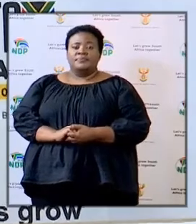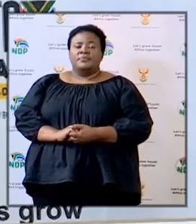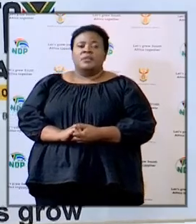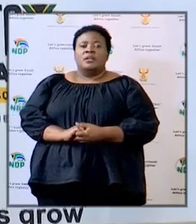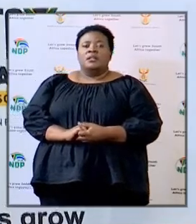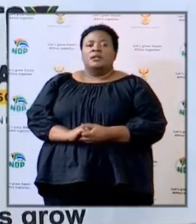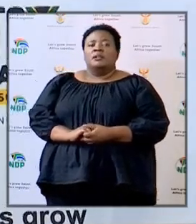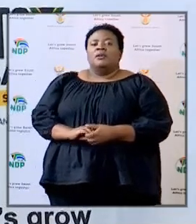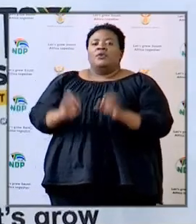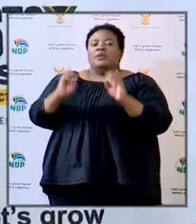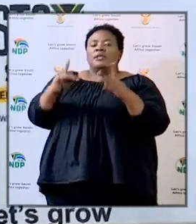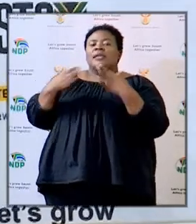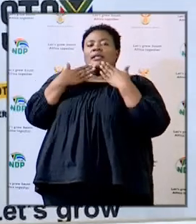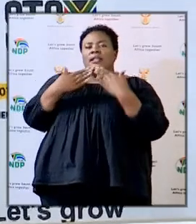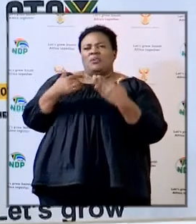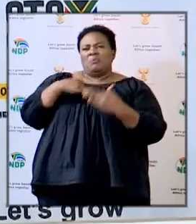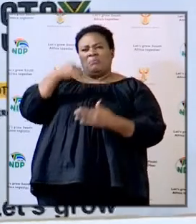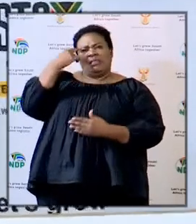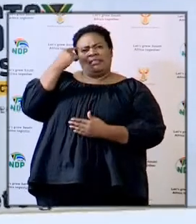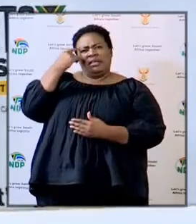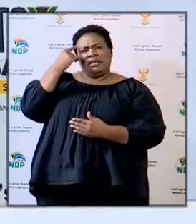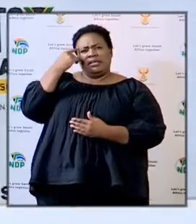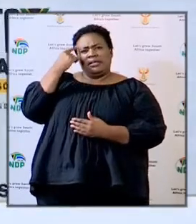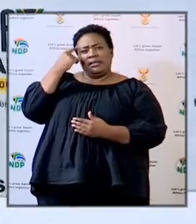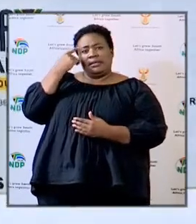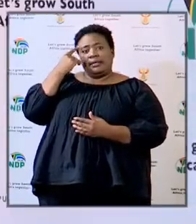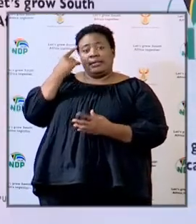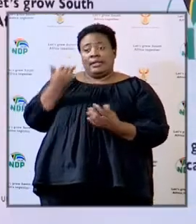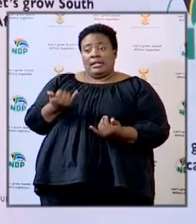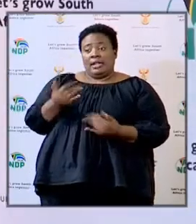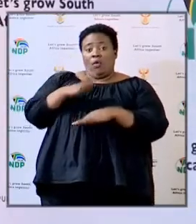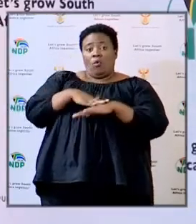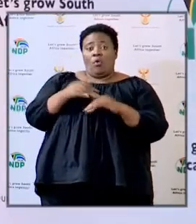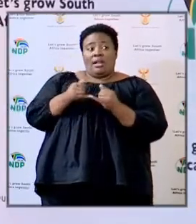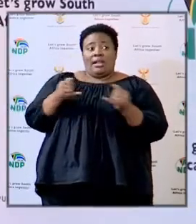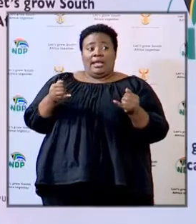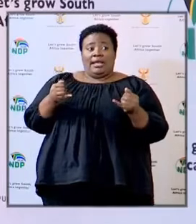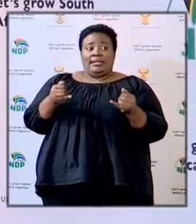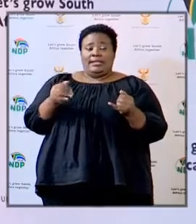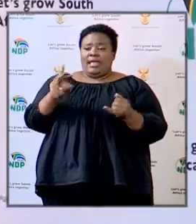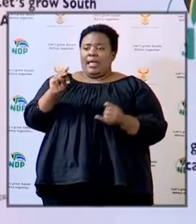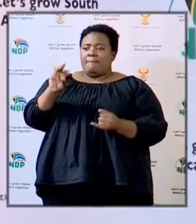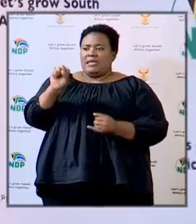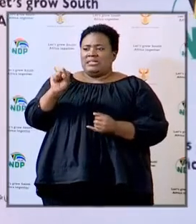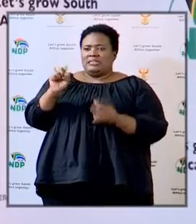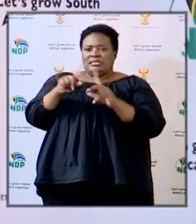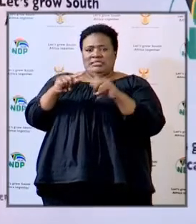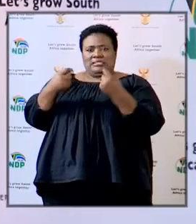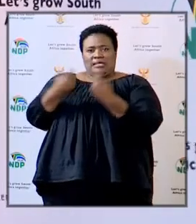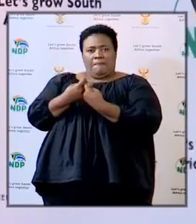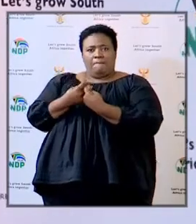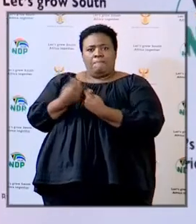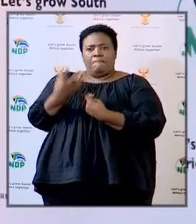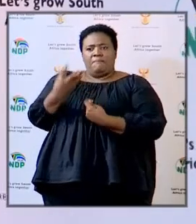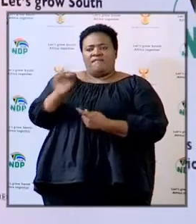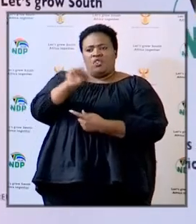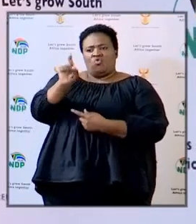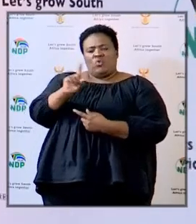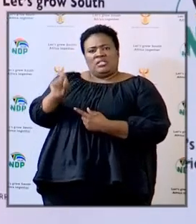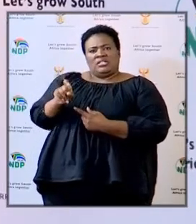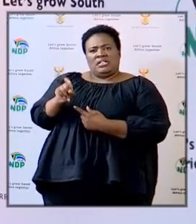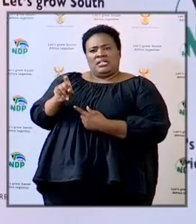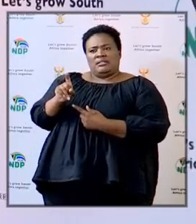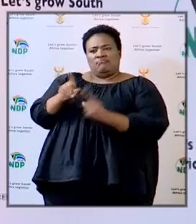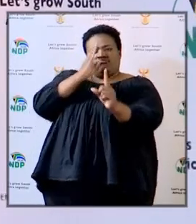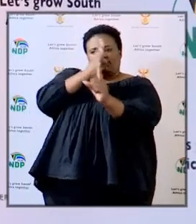okay thank you I think here online on our MS team we have questions